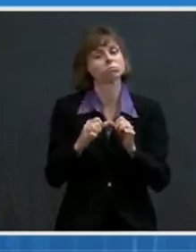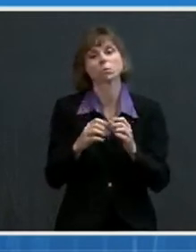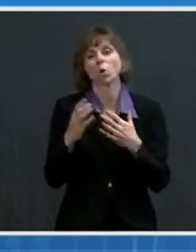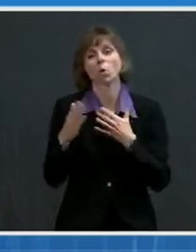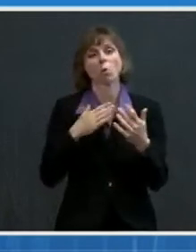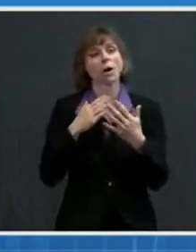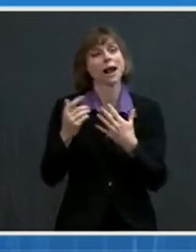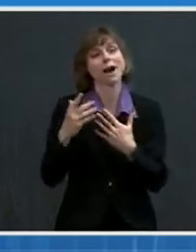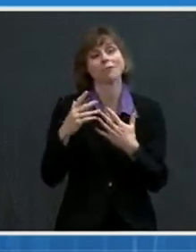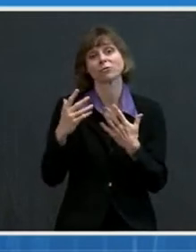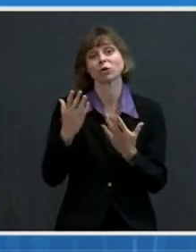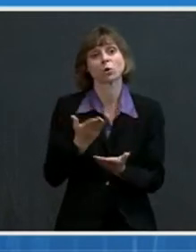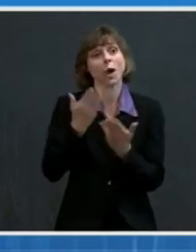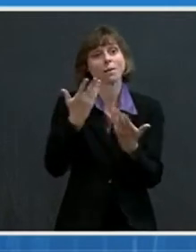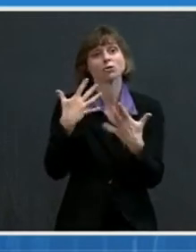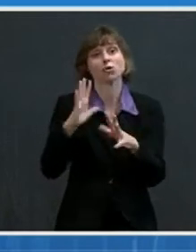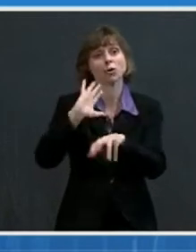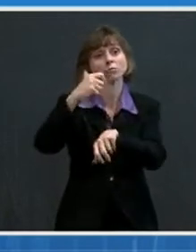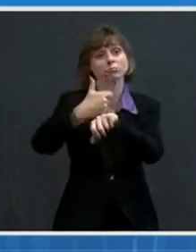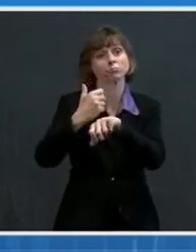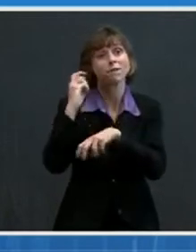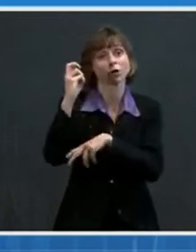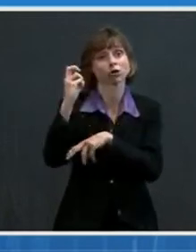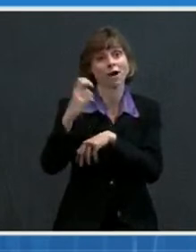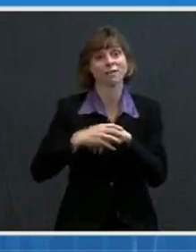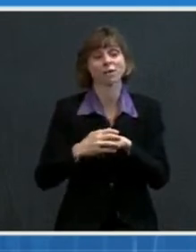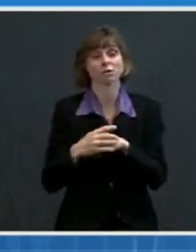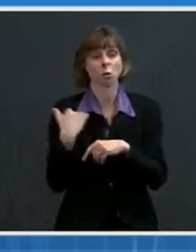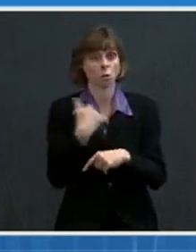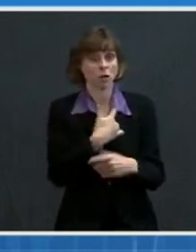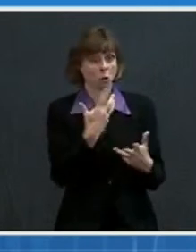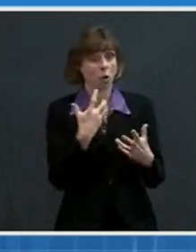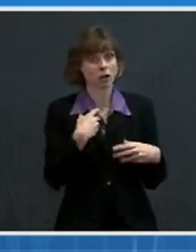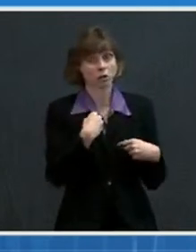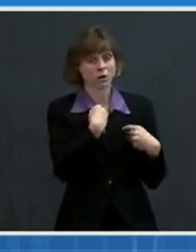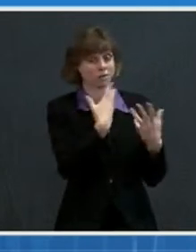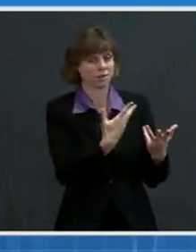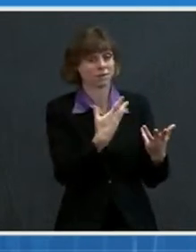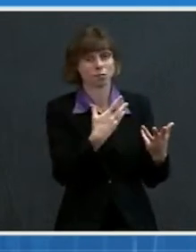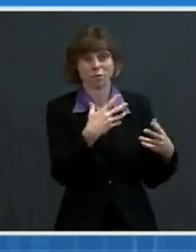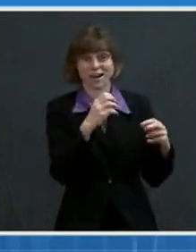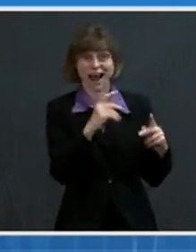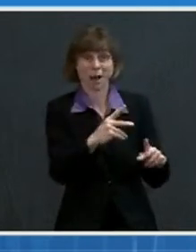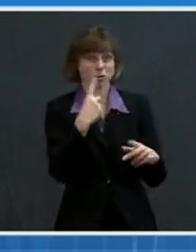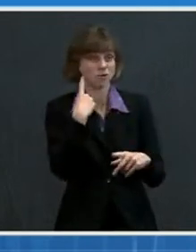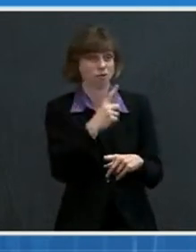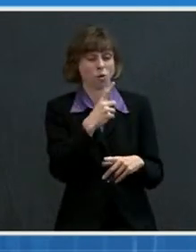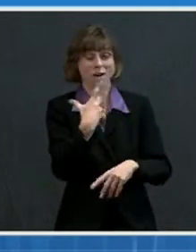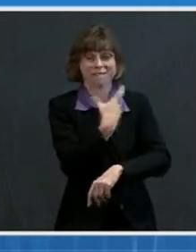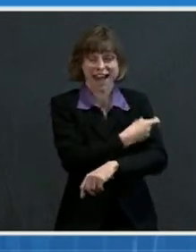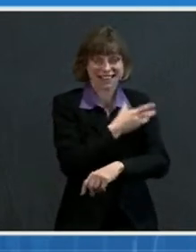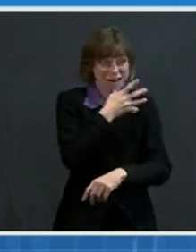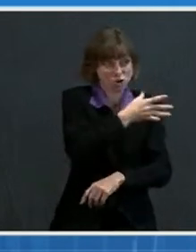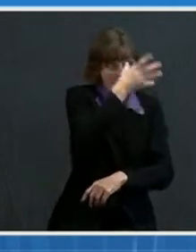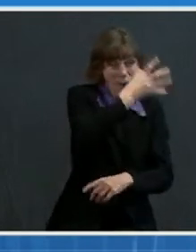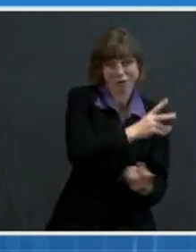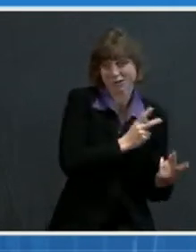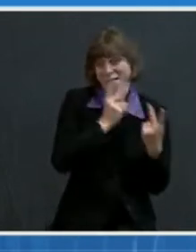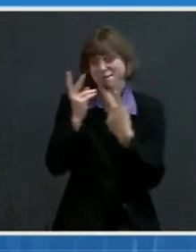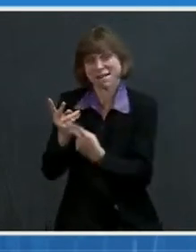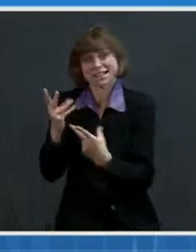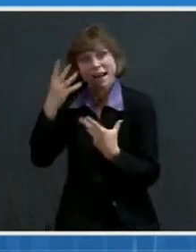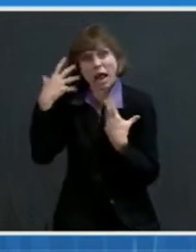We would like to give the opportunity for vaccinated grandparents to visit their, their children and grandchildren who are healthy,